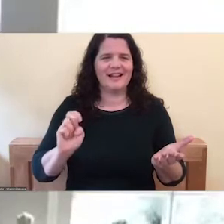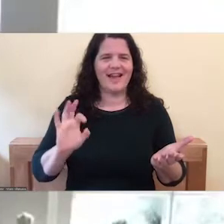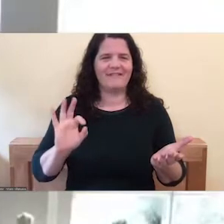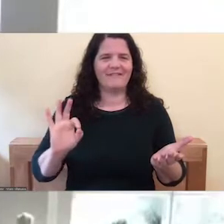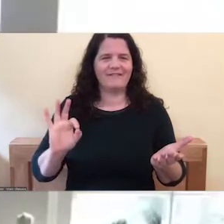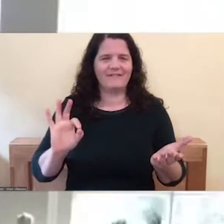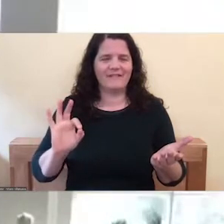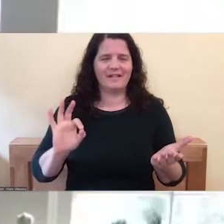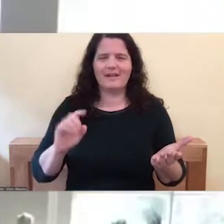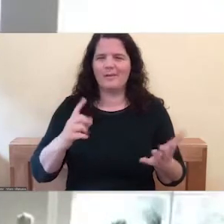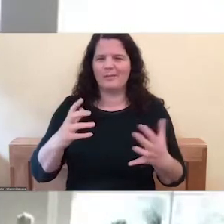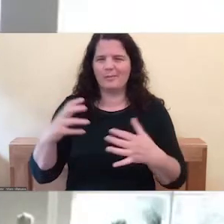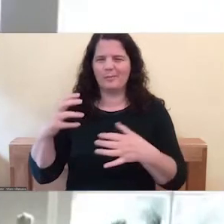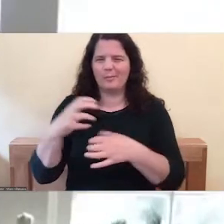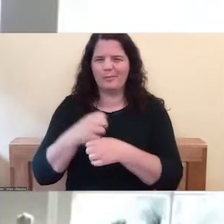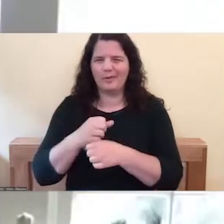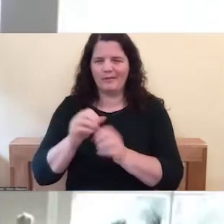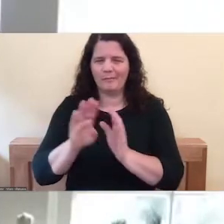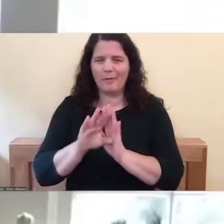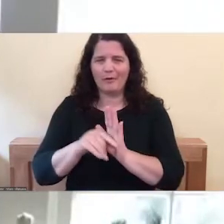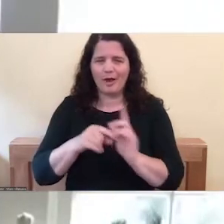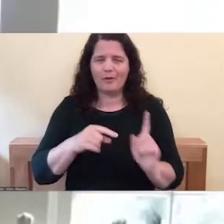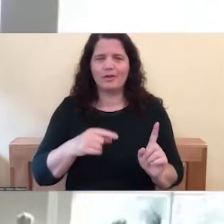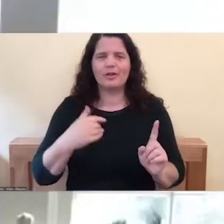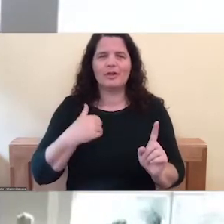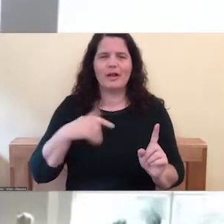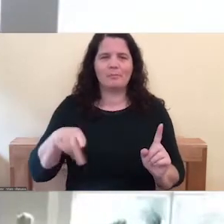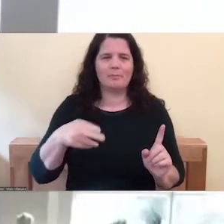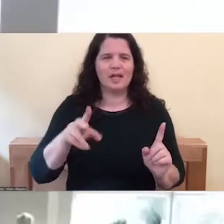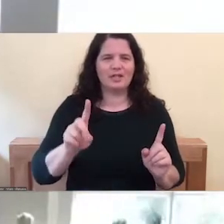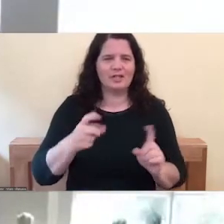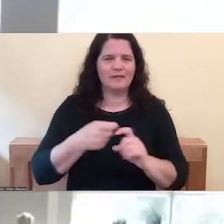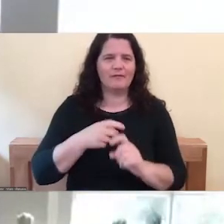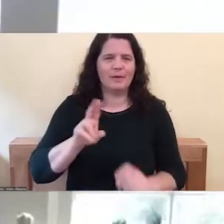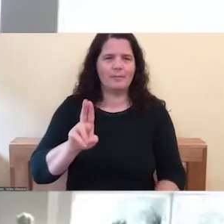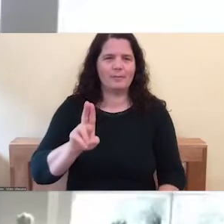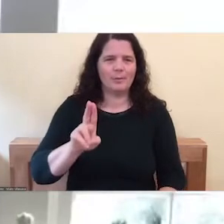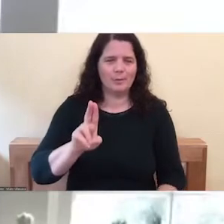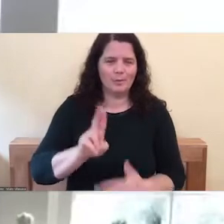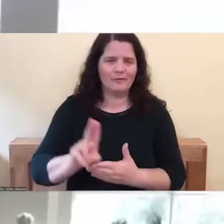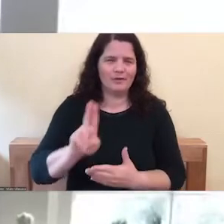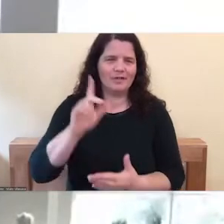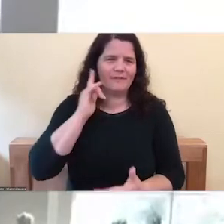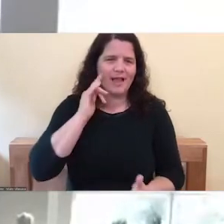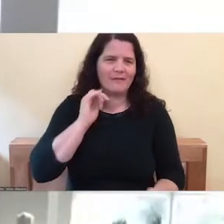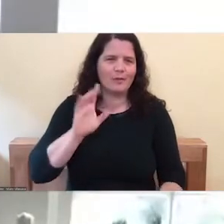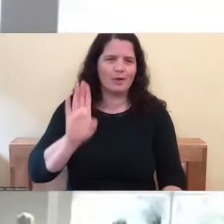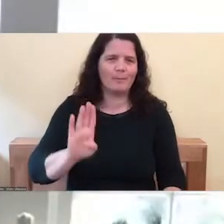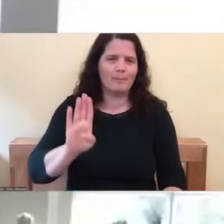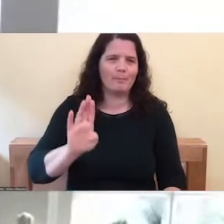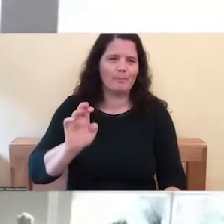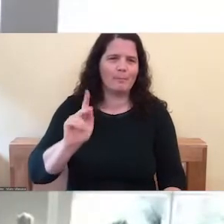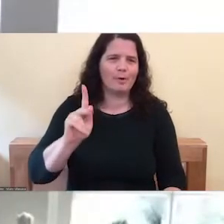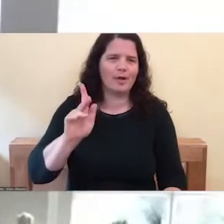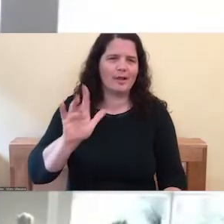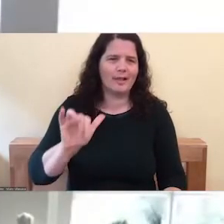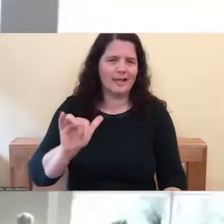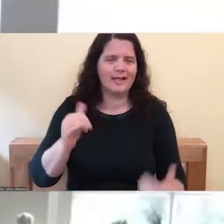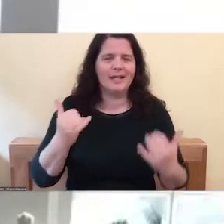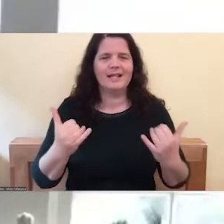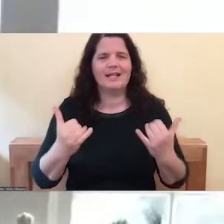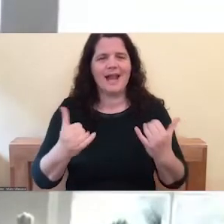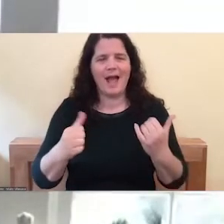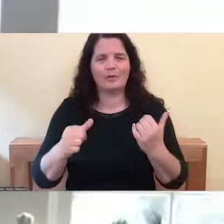received her doctorate at the University of California at Berkeley and is now an associate professor of educational